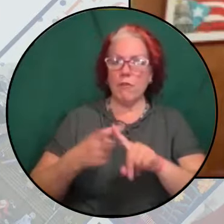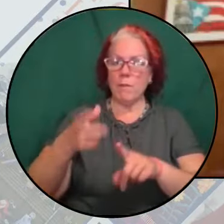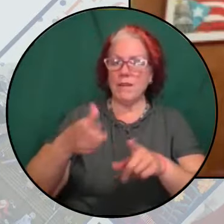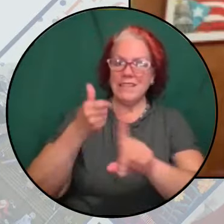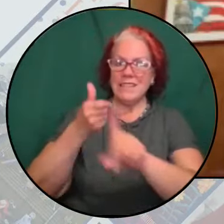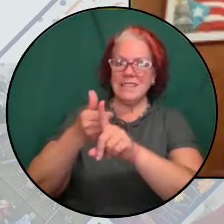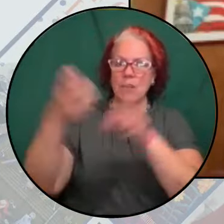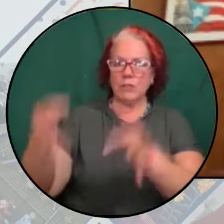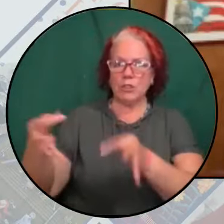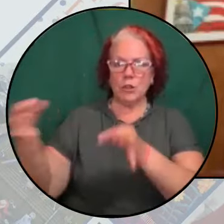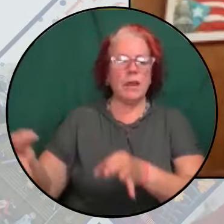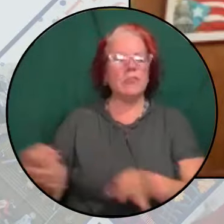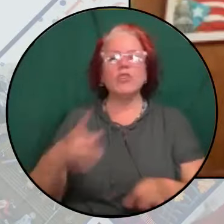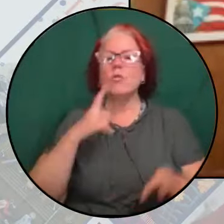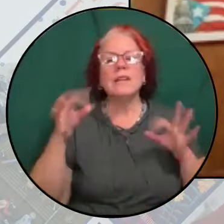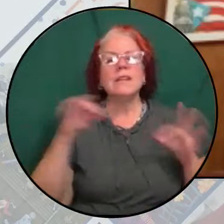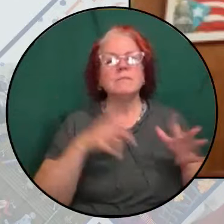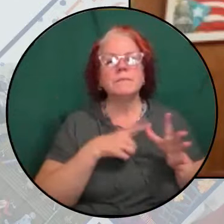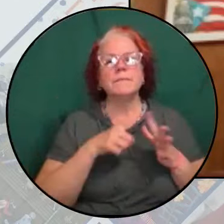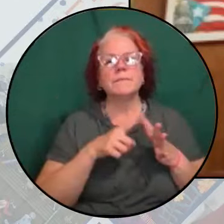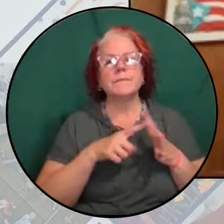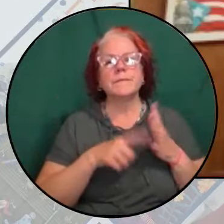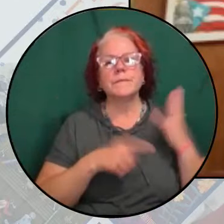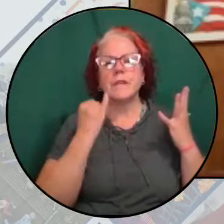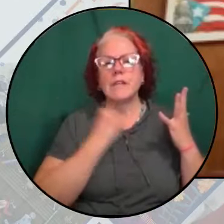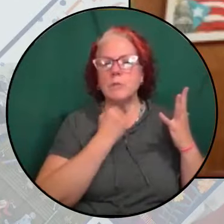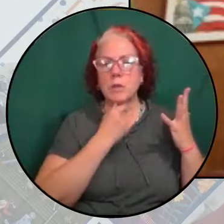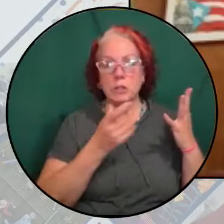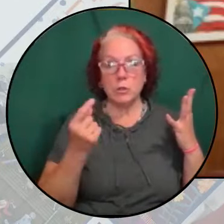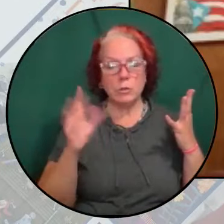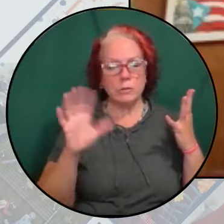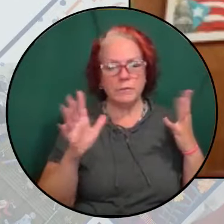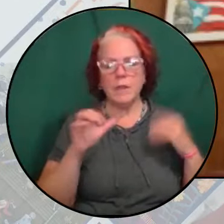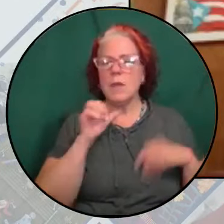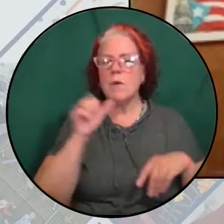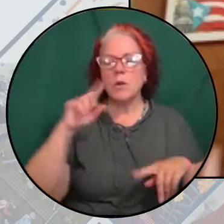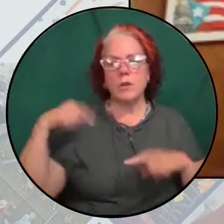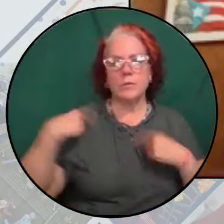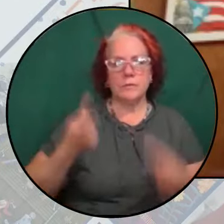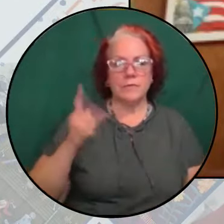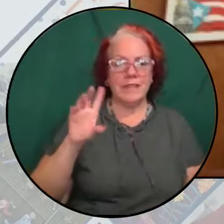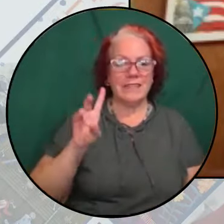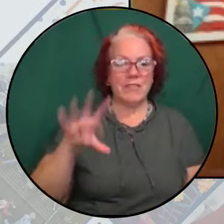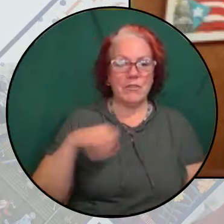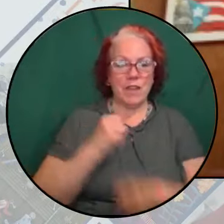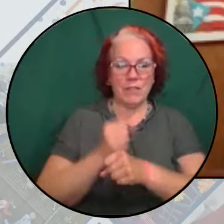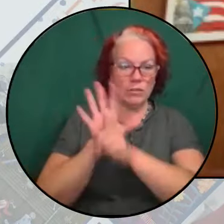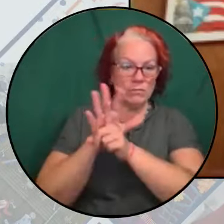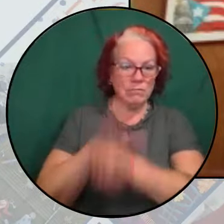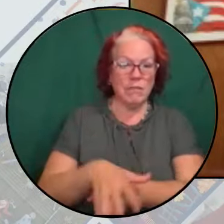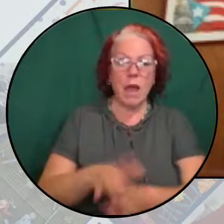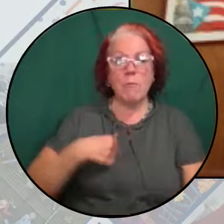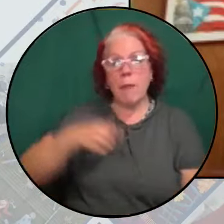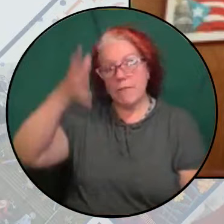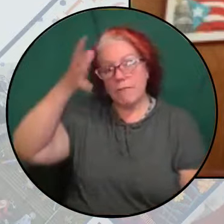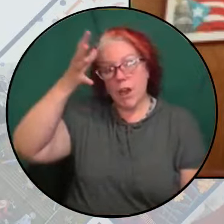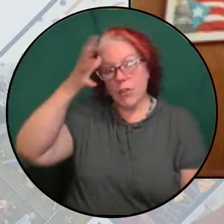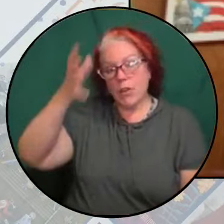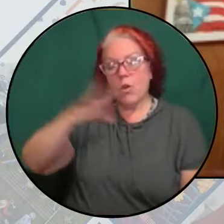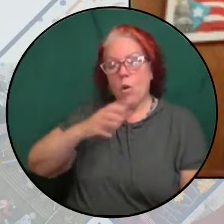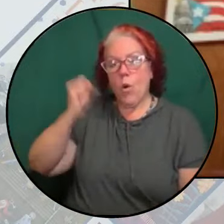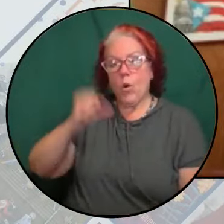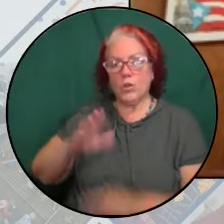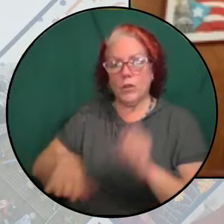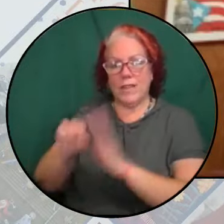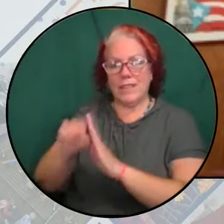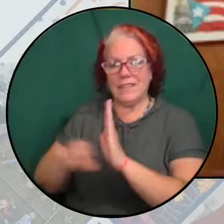of what Israel has done, but we know that they have oppressed us as Palestinians for 75 years. My father is older than the state of Israel, and they imagine